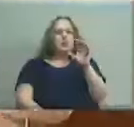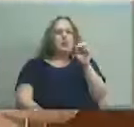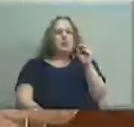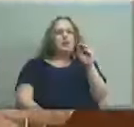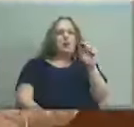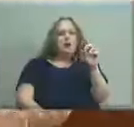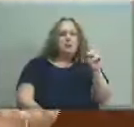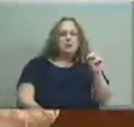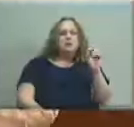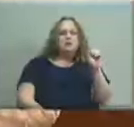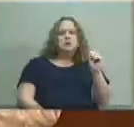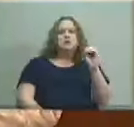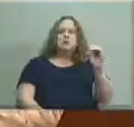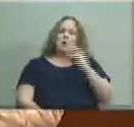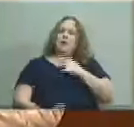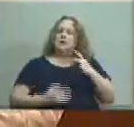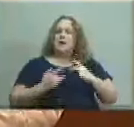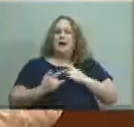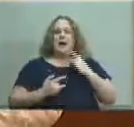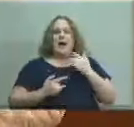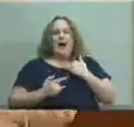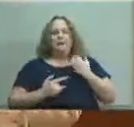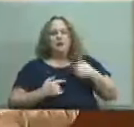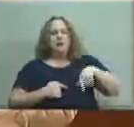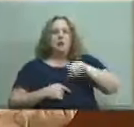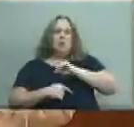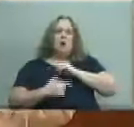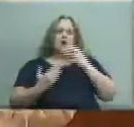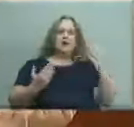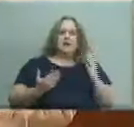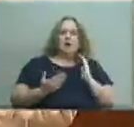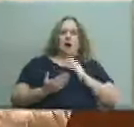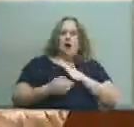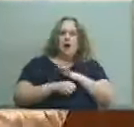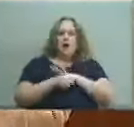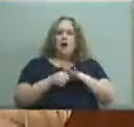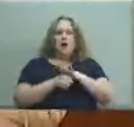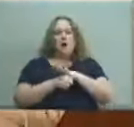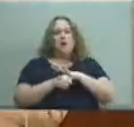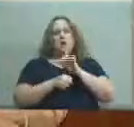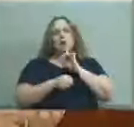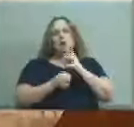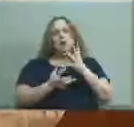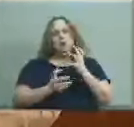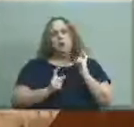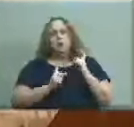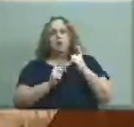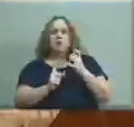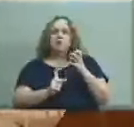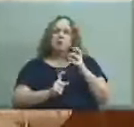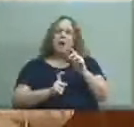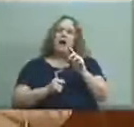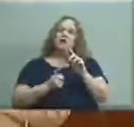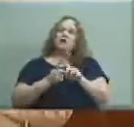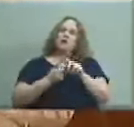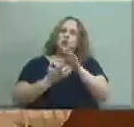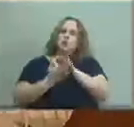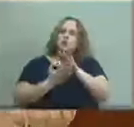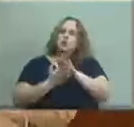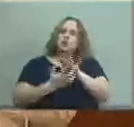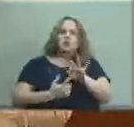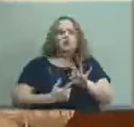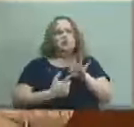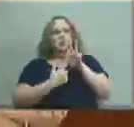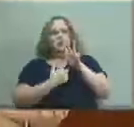excited to have you guys present in our neighborhood and we really want to contribute to a unique and vibrant school we want to be good